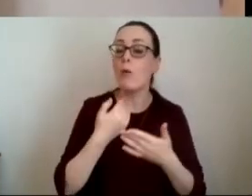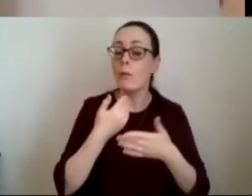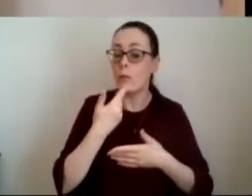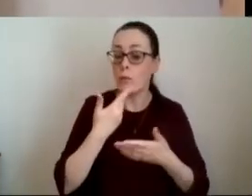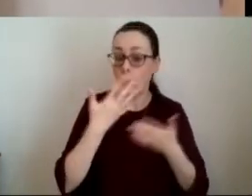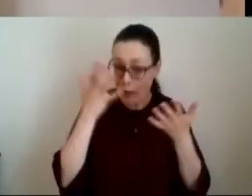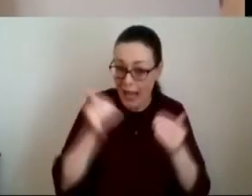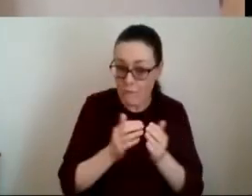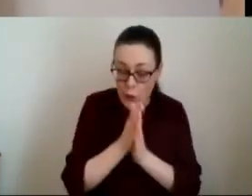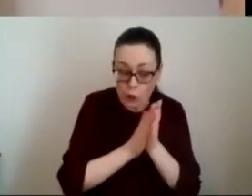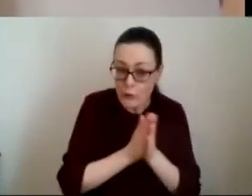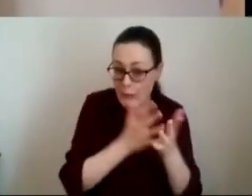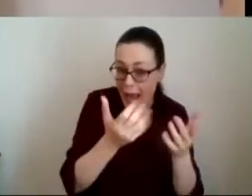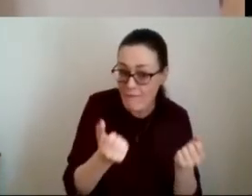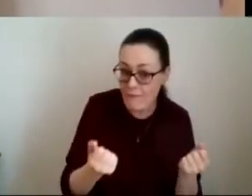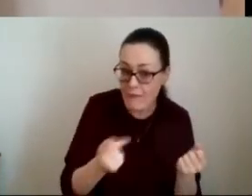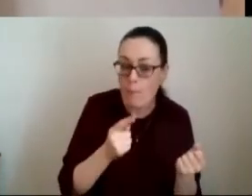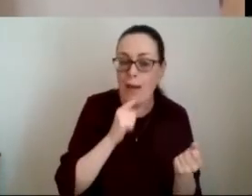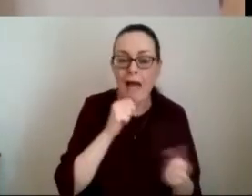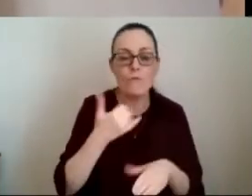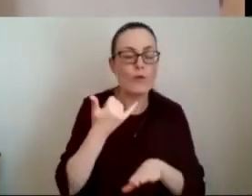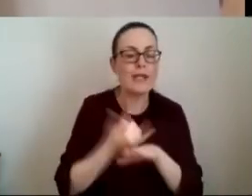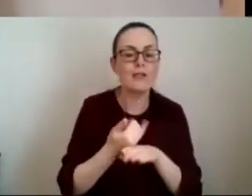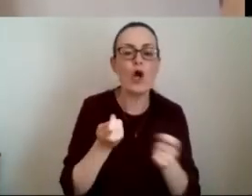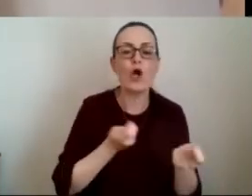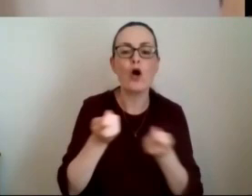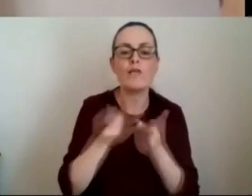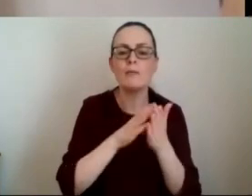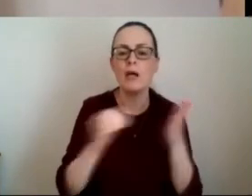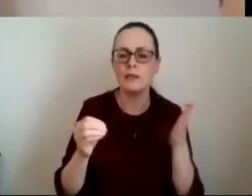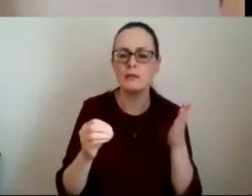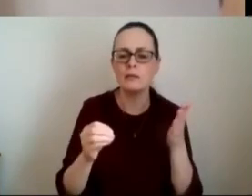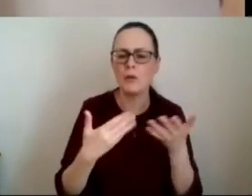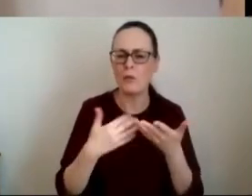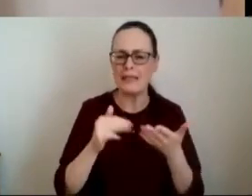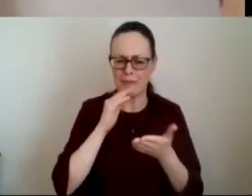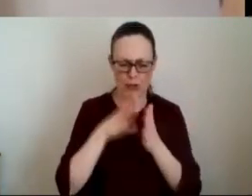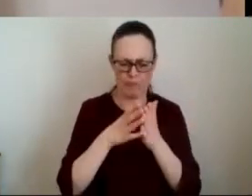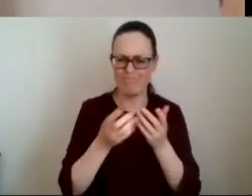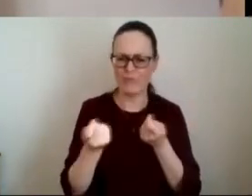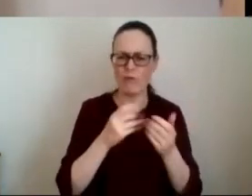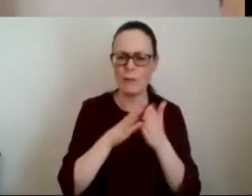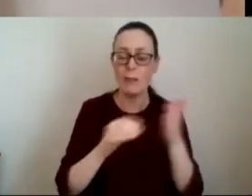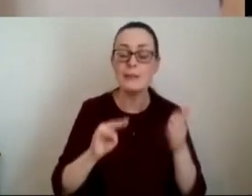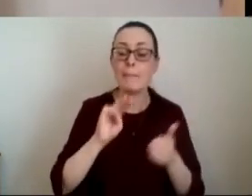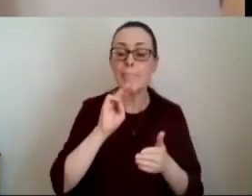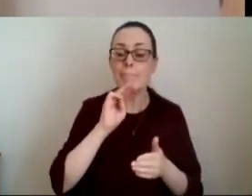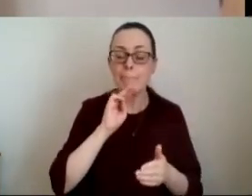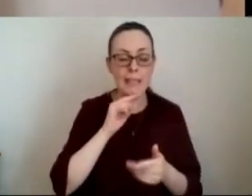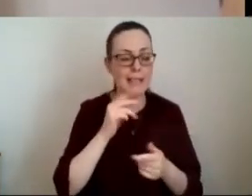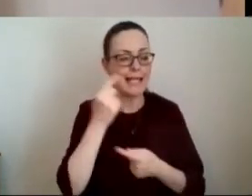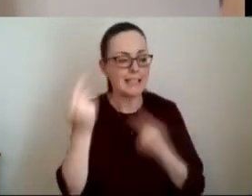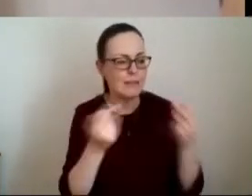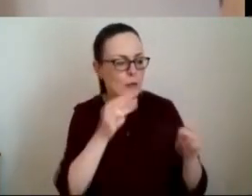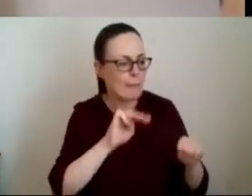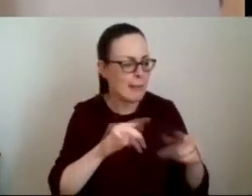enthusiasm but we don't yet have the governance model so what is the governance model that allows individuals and academics